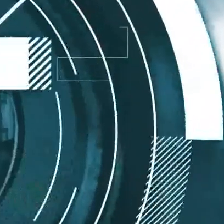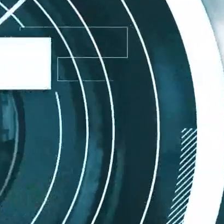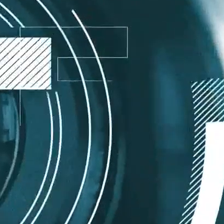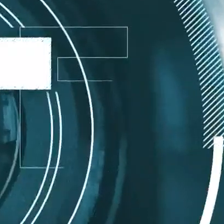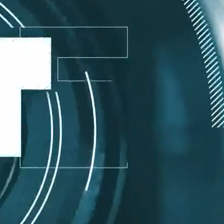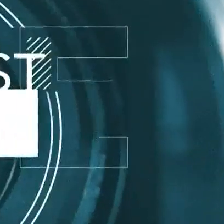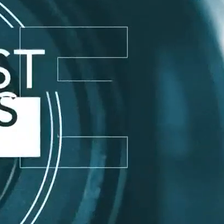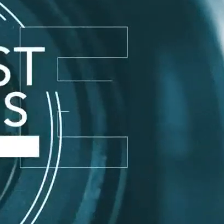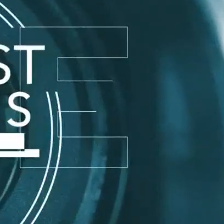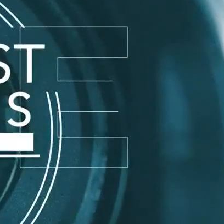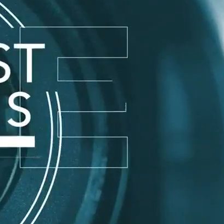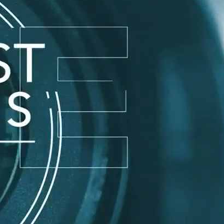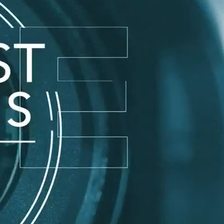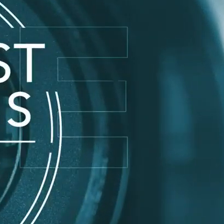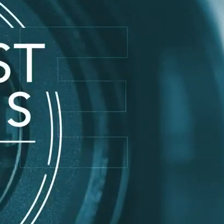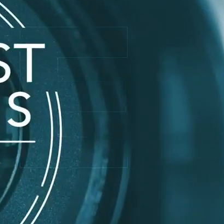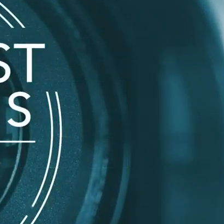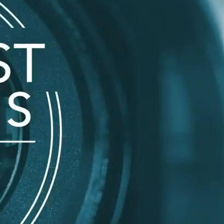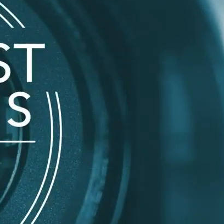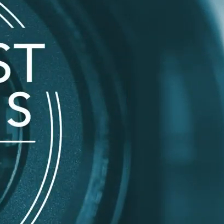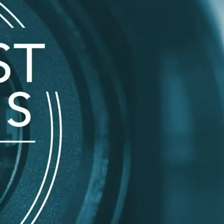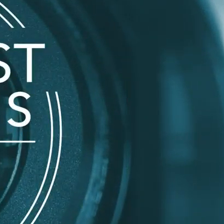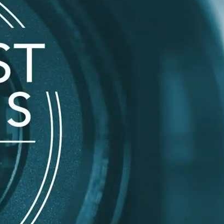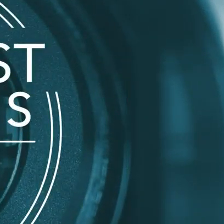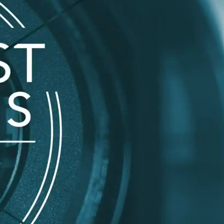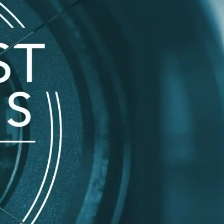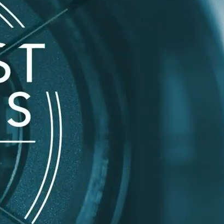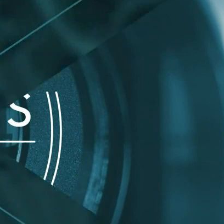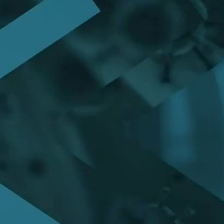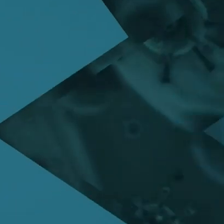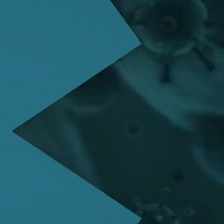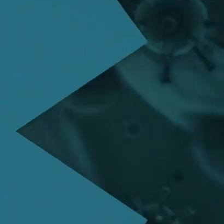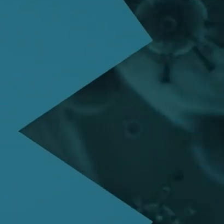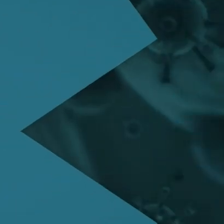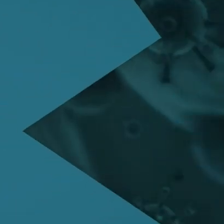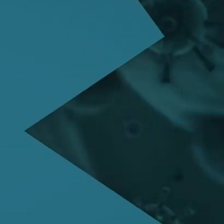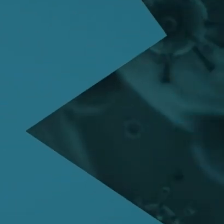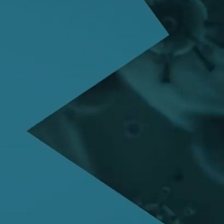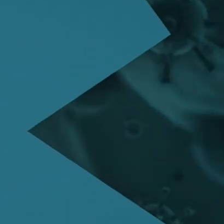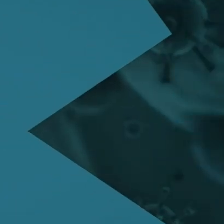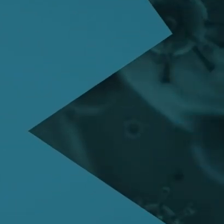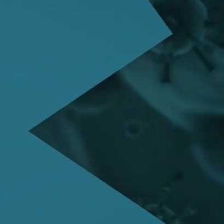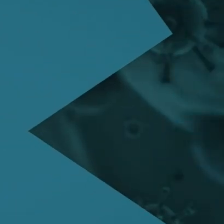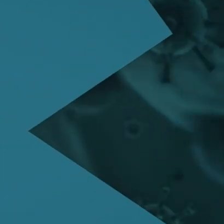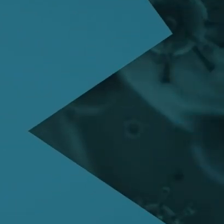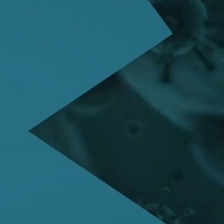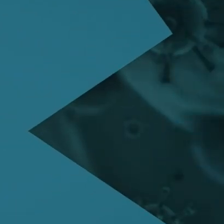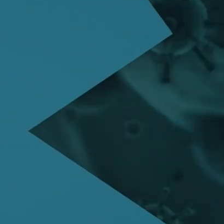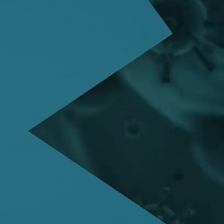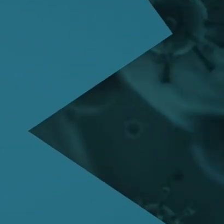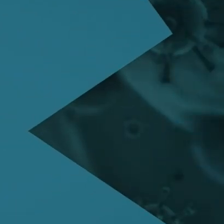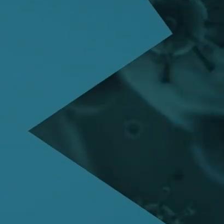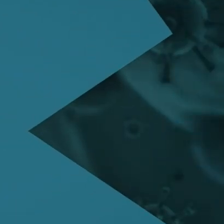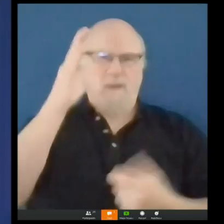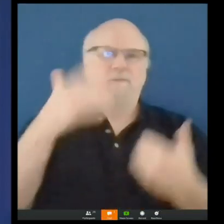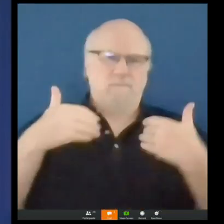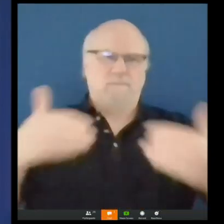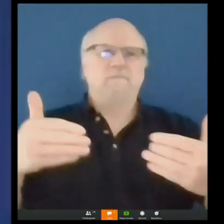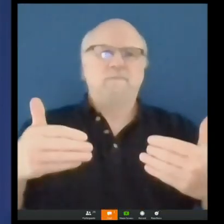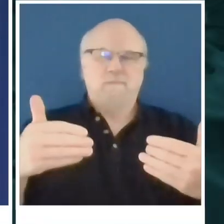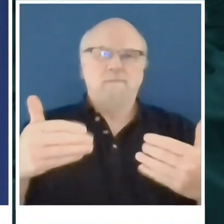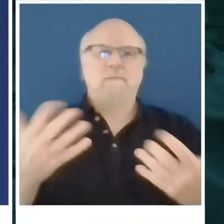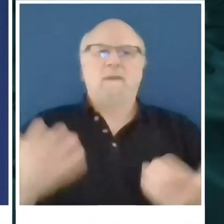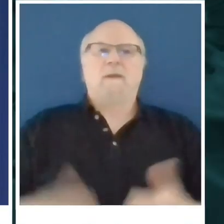This is a First Coast News On Your Side special report. Facts, not fear. Sheriff Mike Williams,